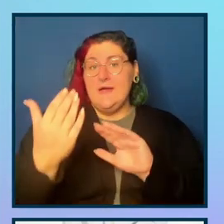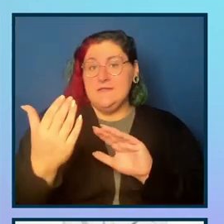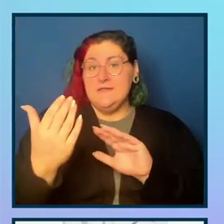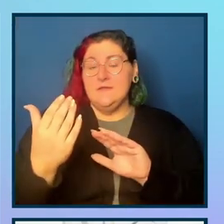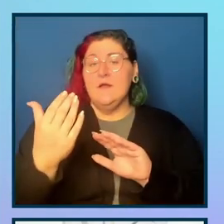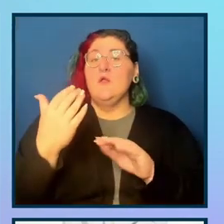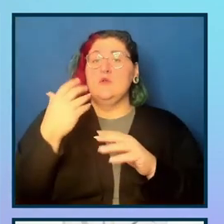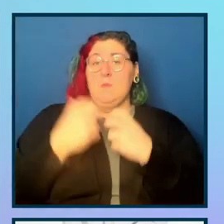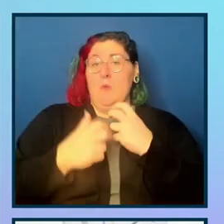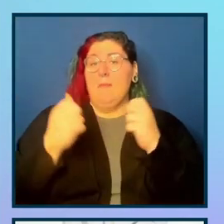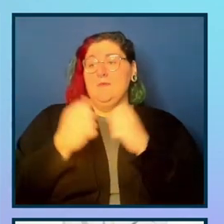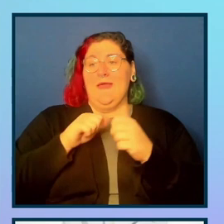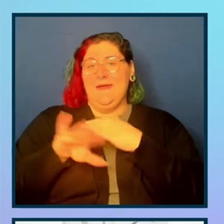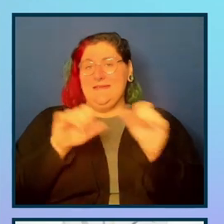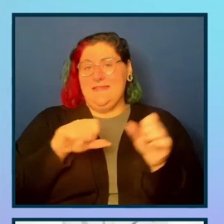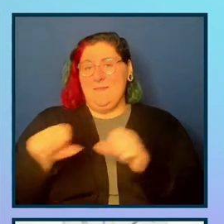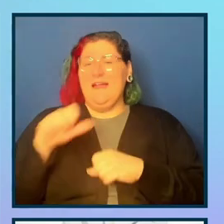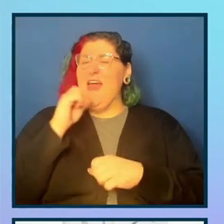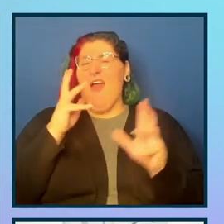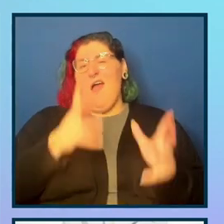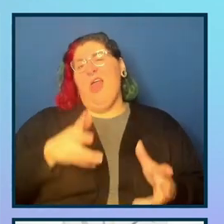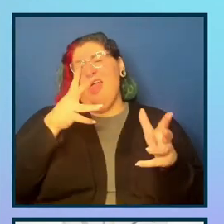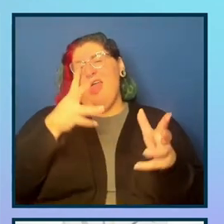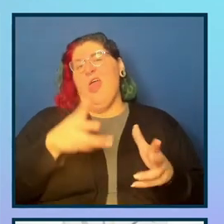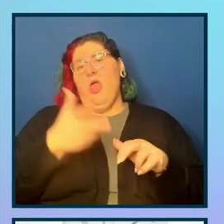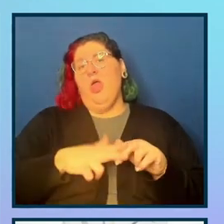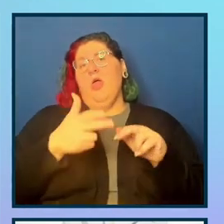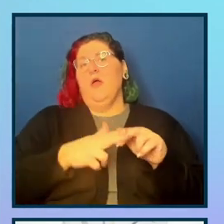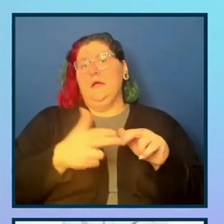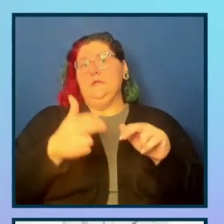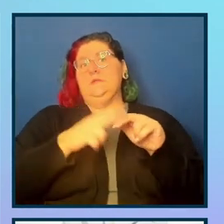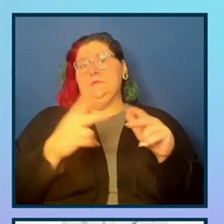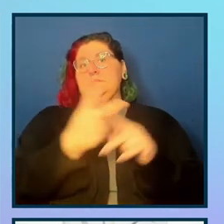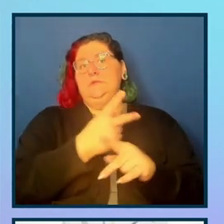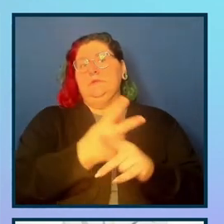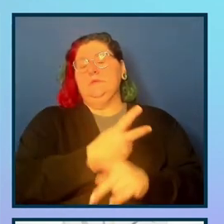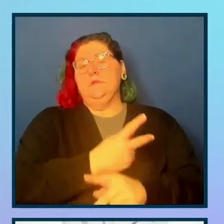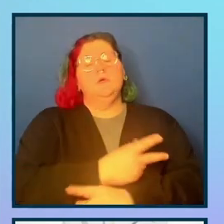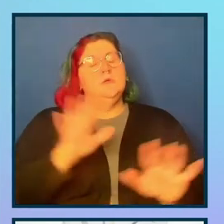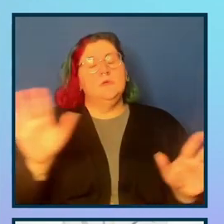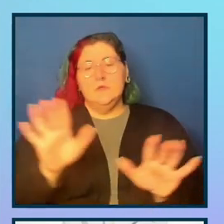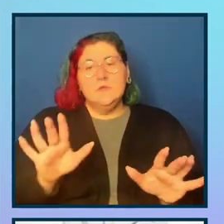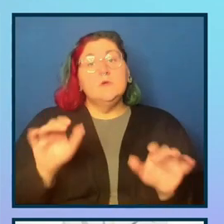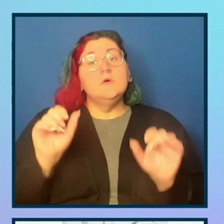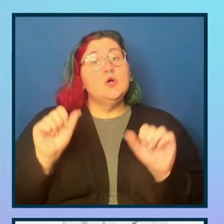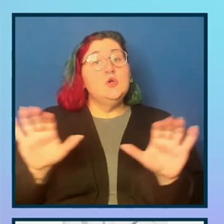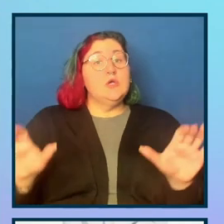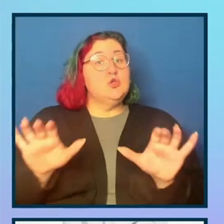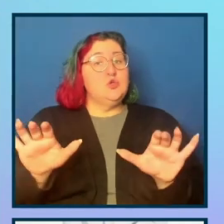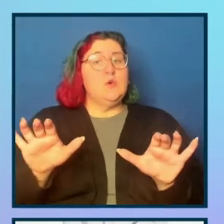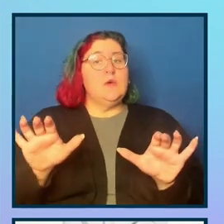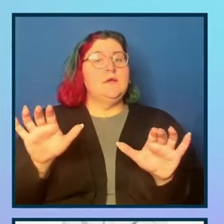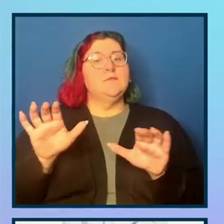debt built up. You can do this iteratively. You can do this in small iterations, and we're going to show you how you